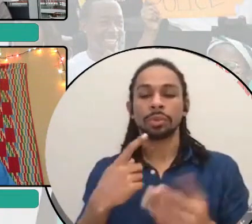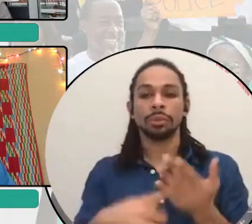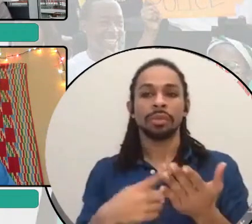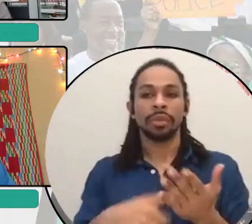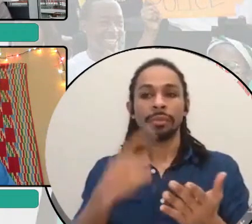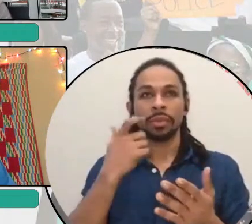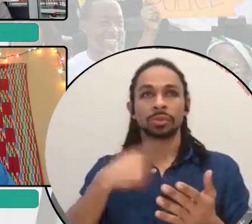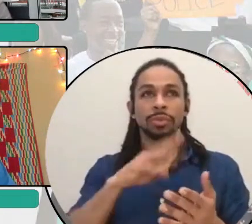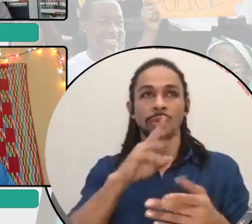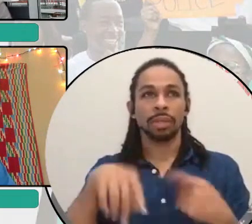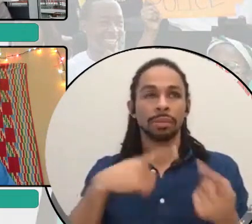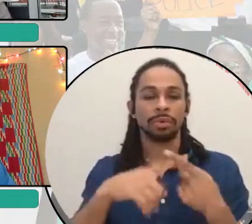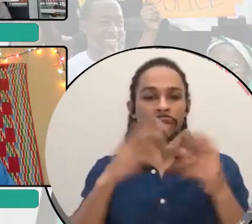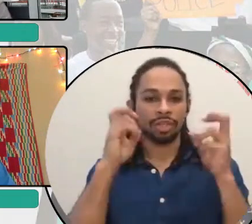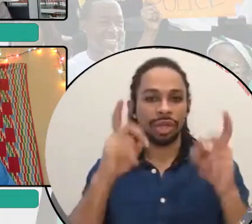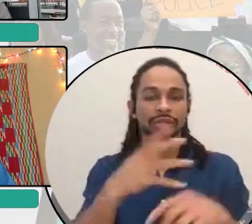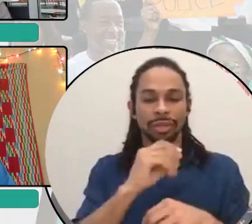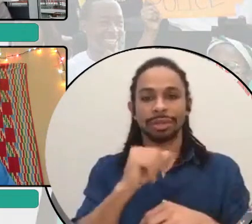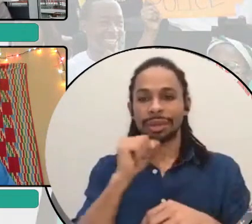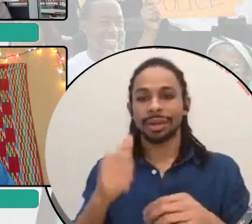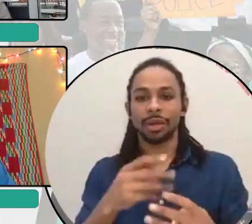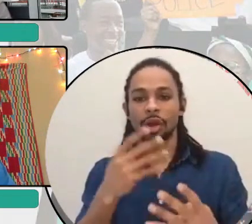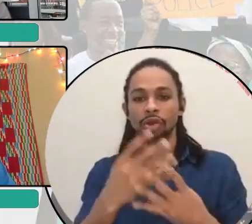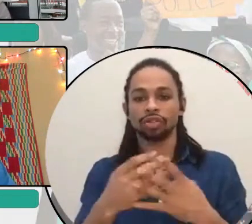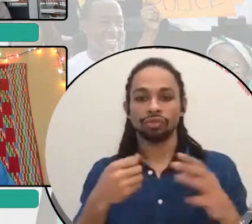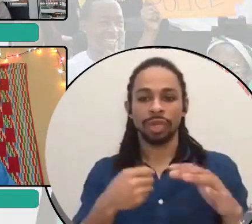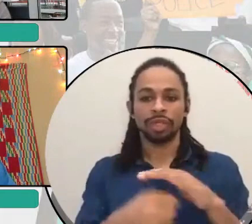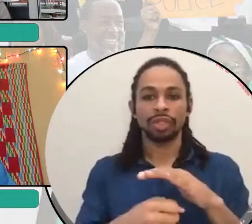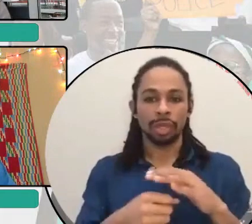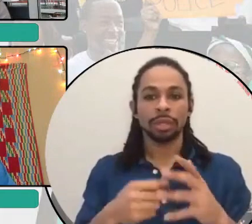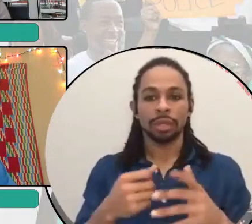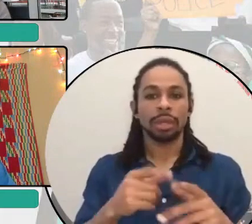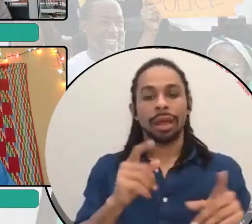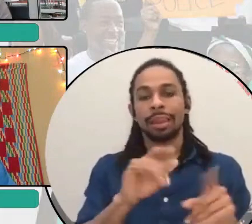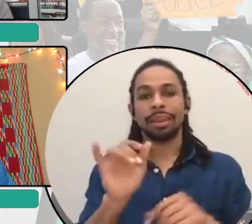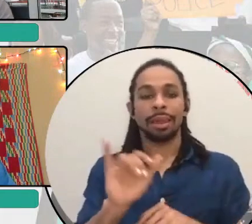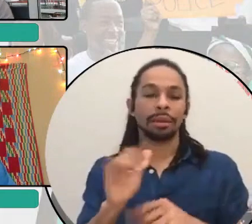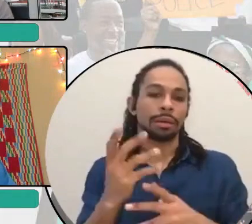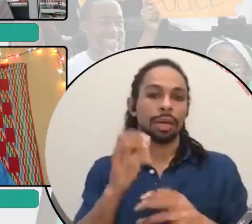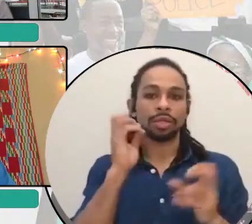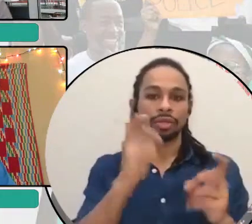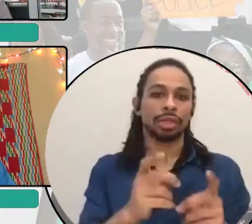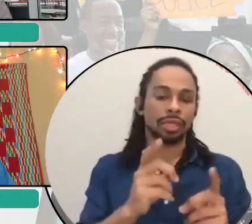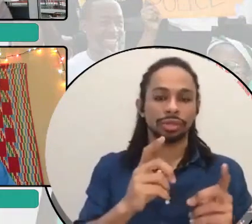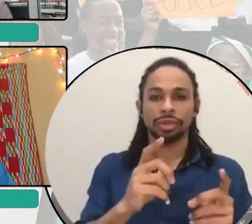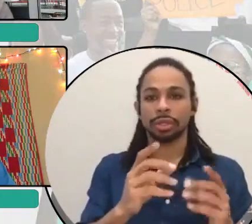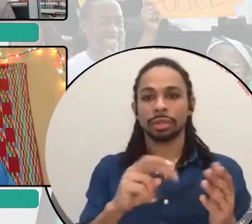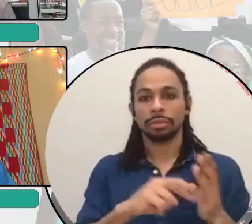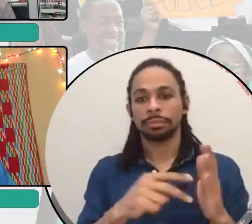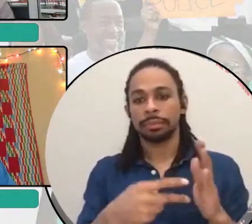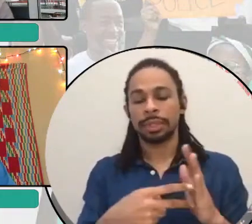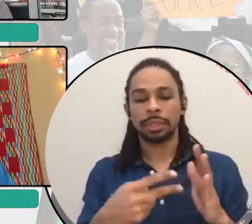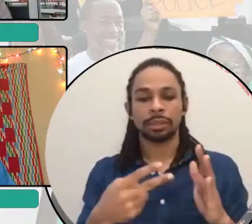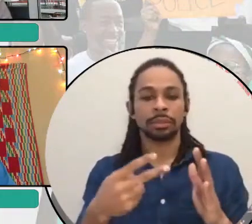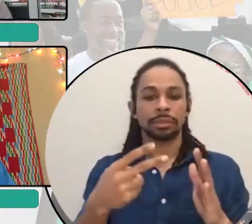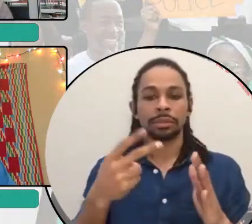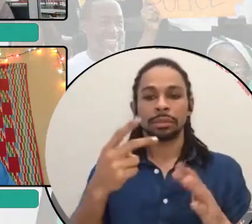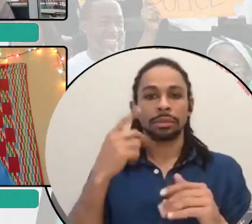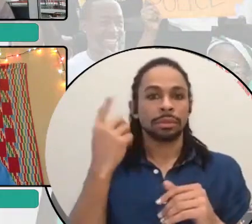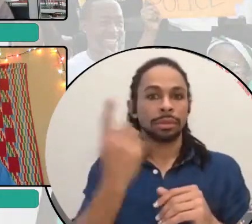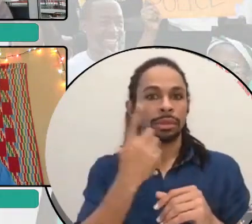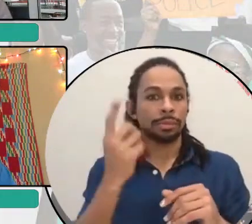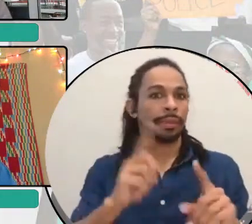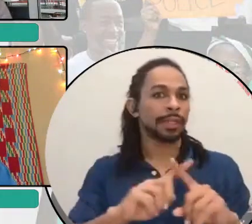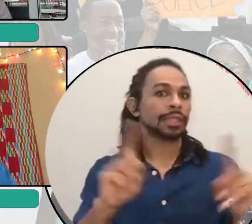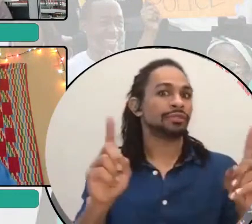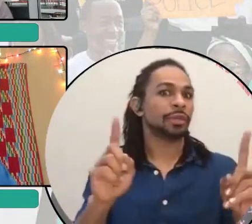incarceration, as if education means one thing, as if, you know, we just take the kind of education we already have, and then we give